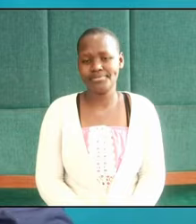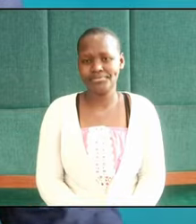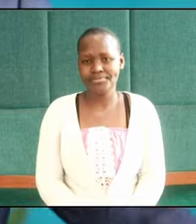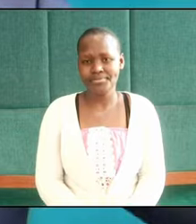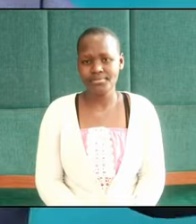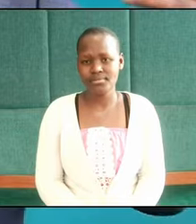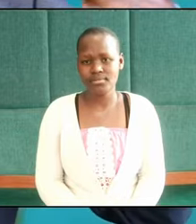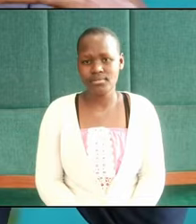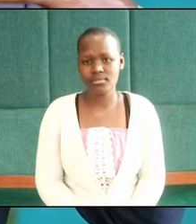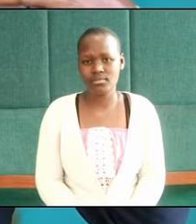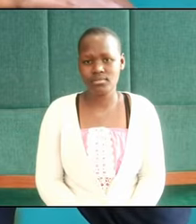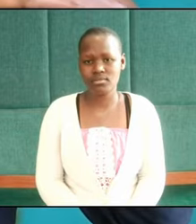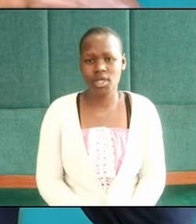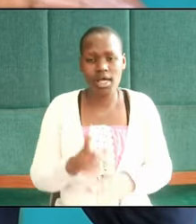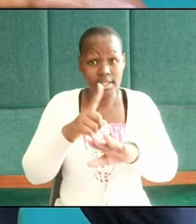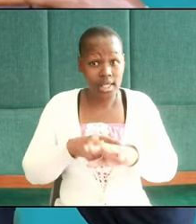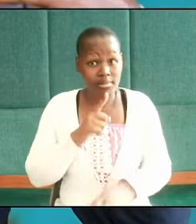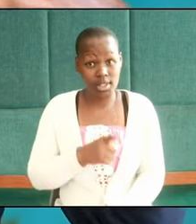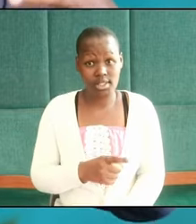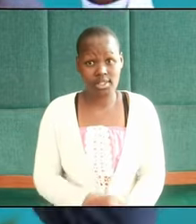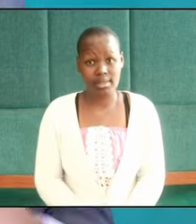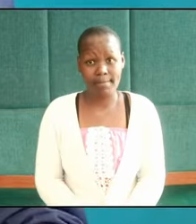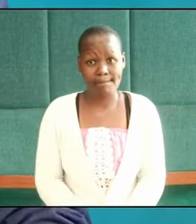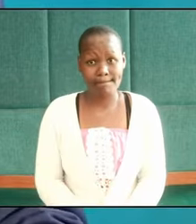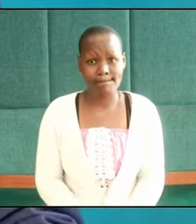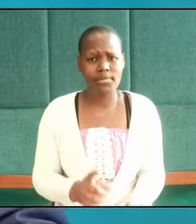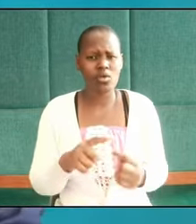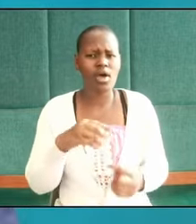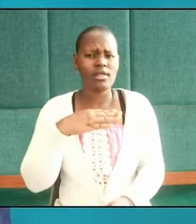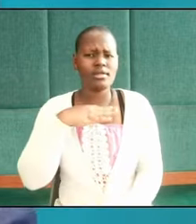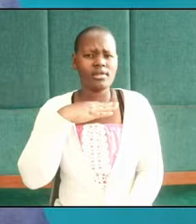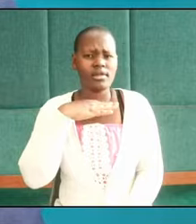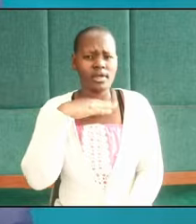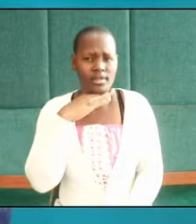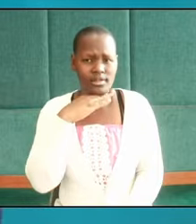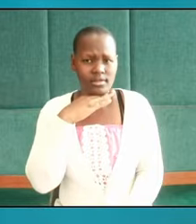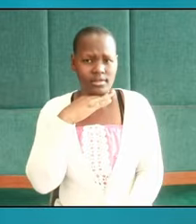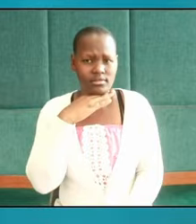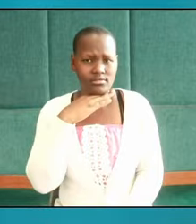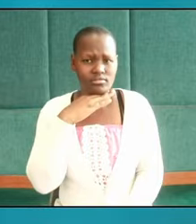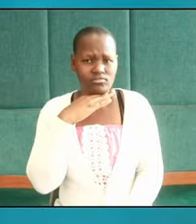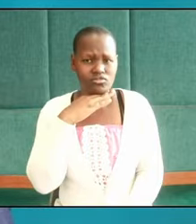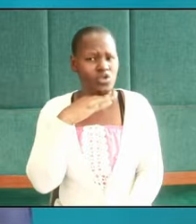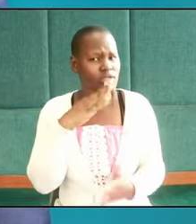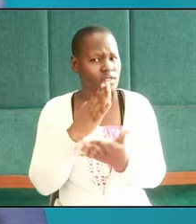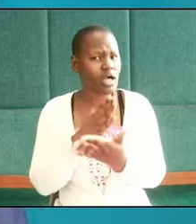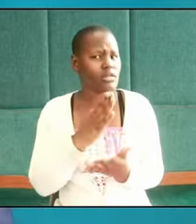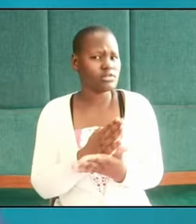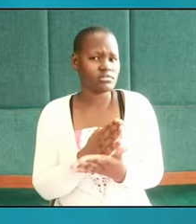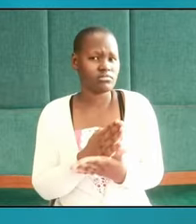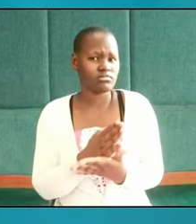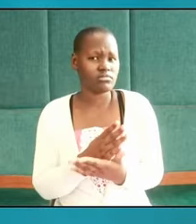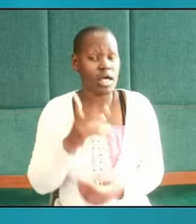at this moment when death is a reality when